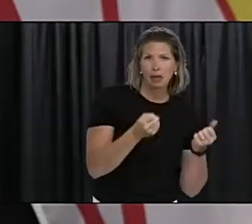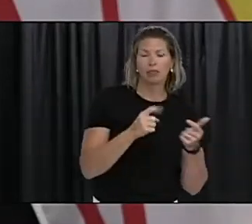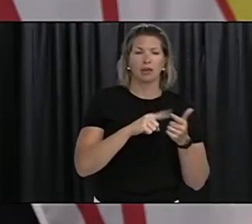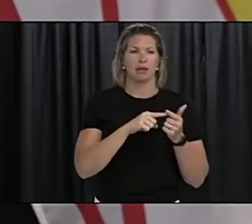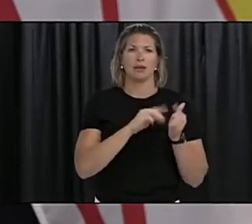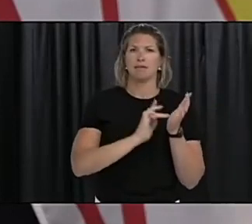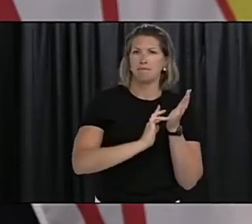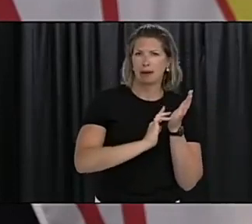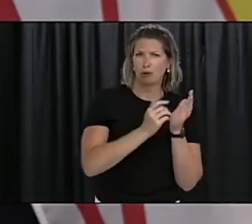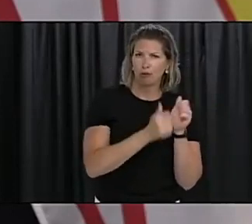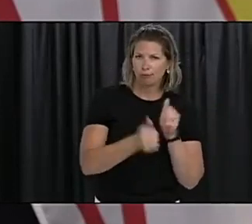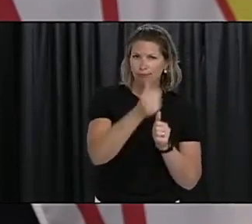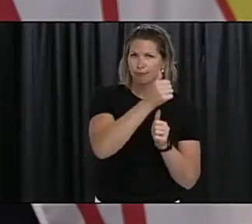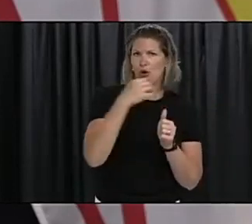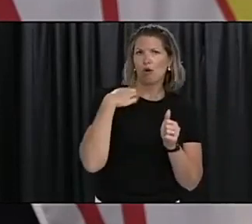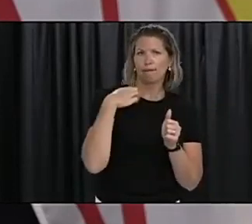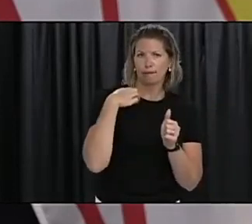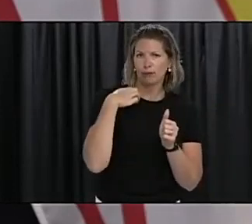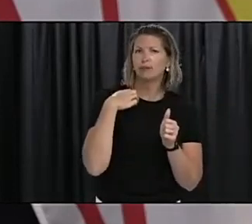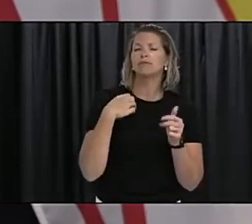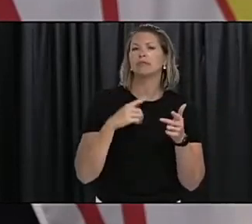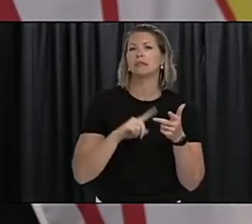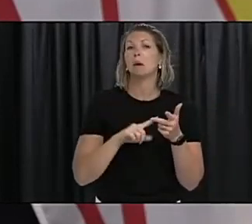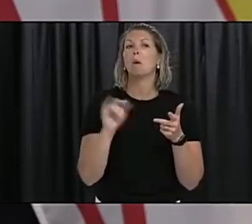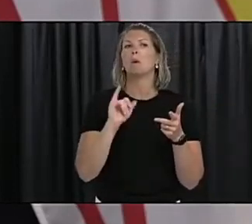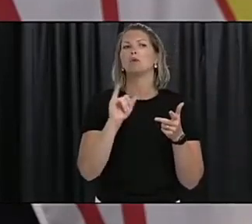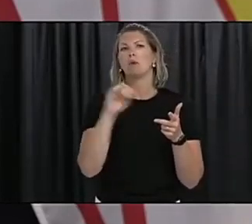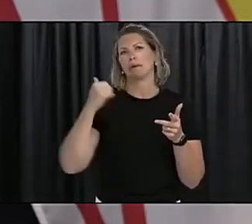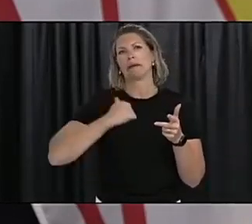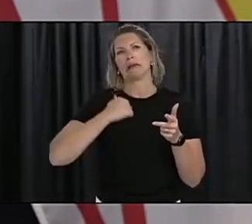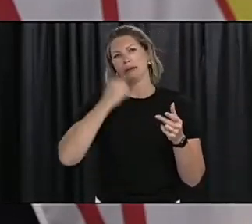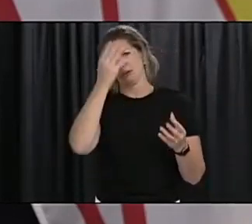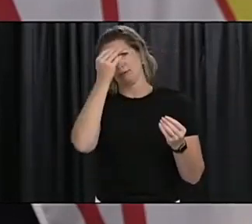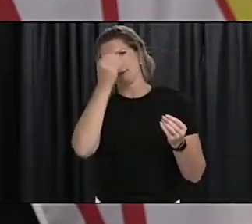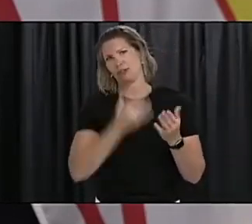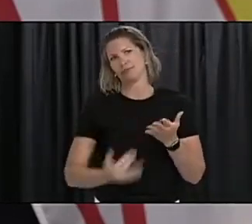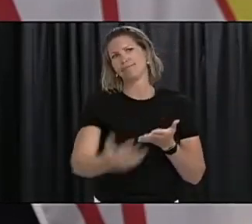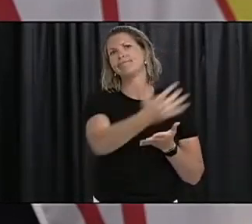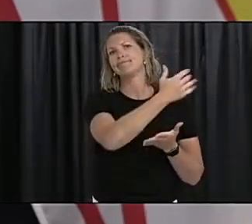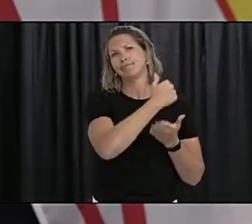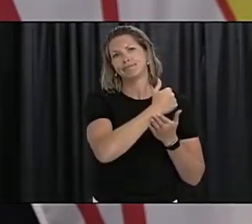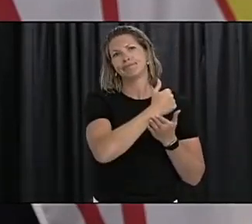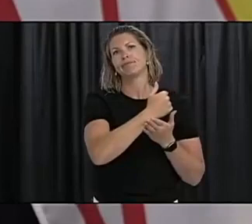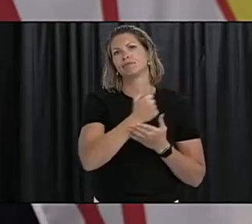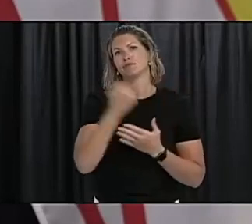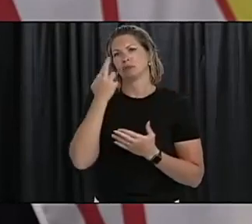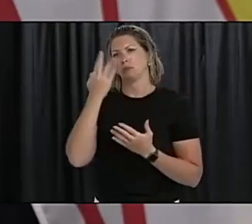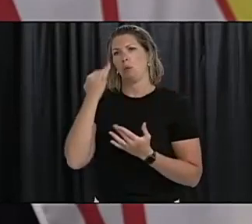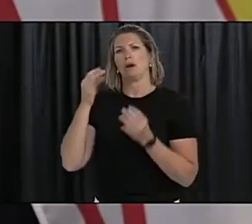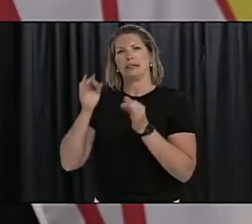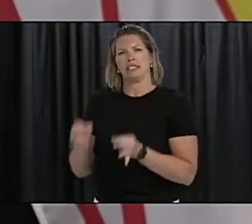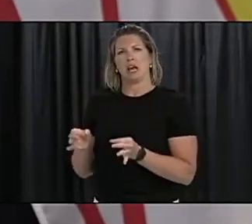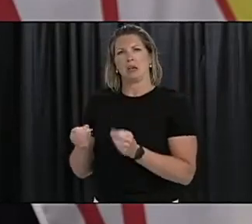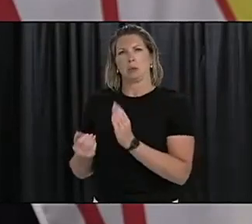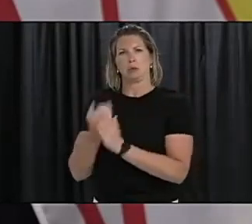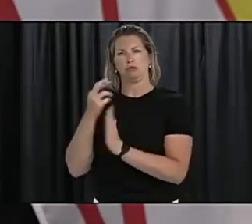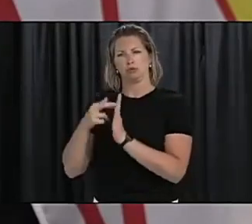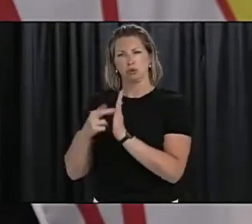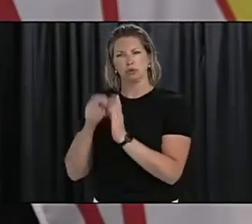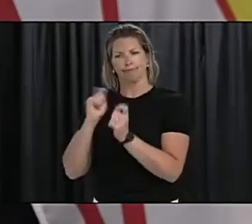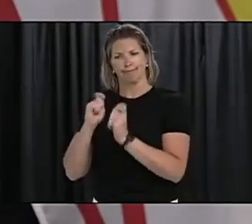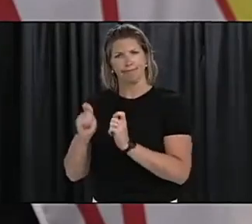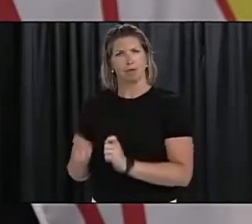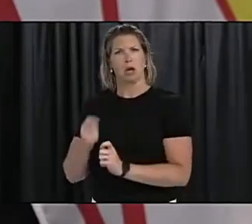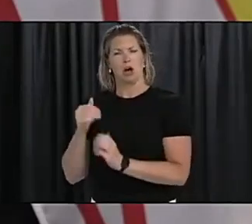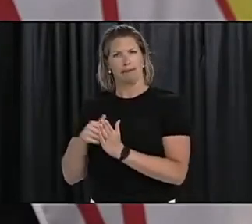includes discussions around the Atlantic bubble. If you absolutely need to travel to